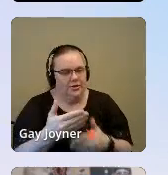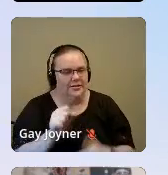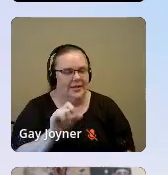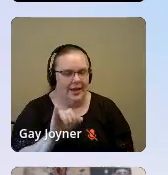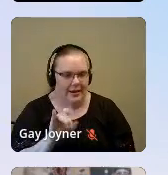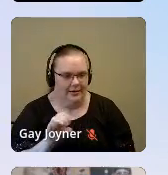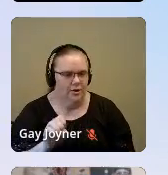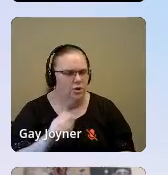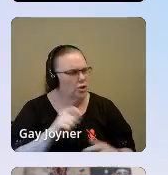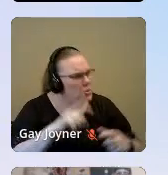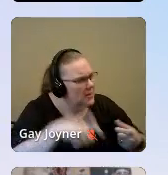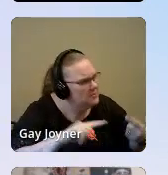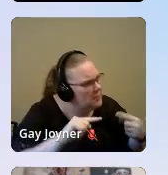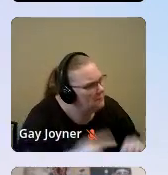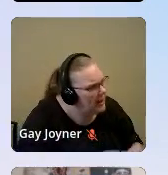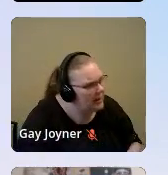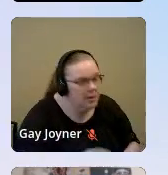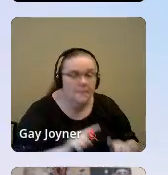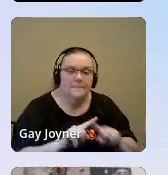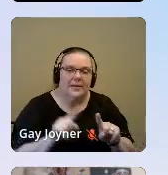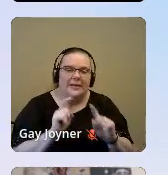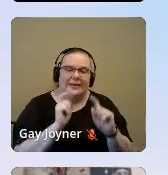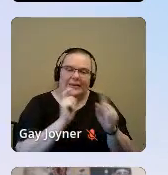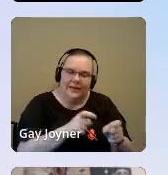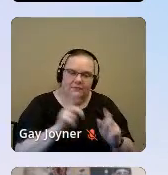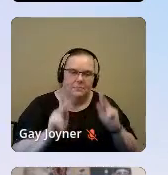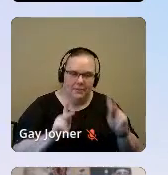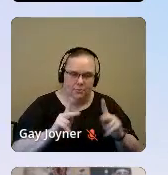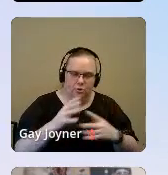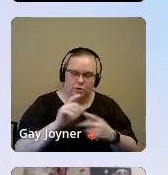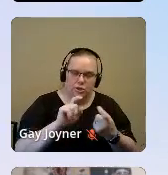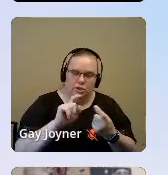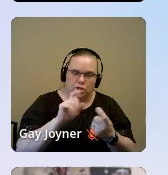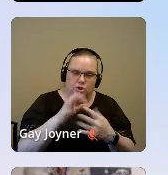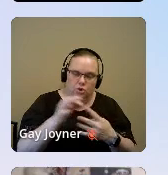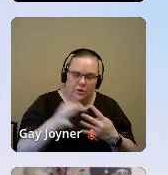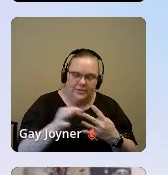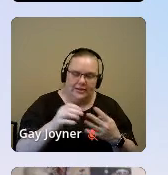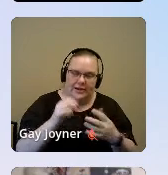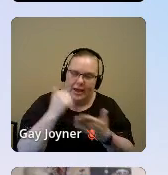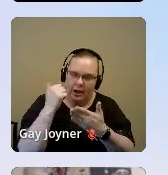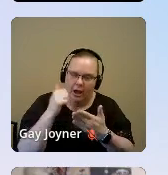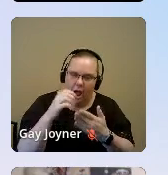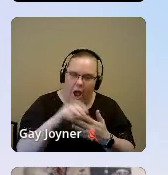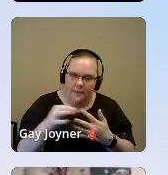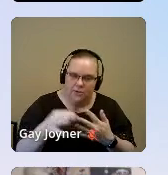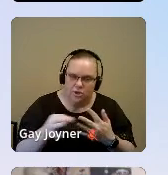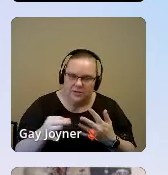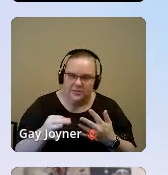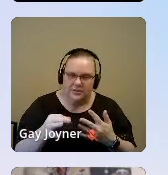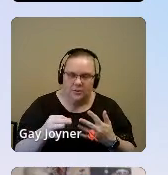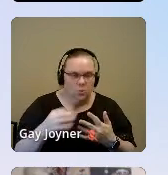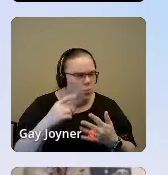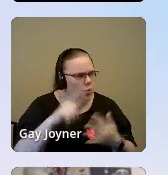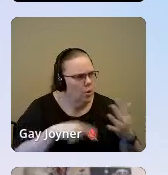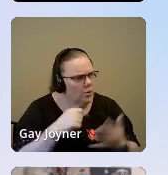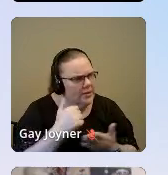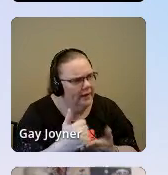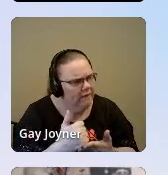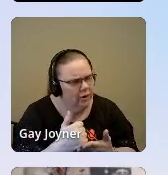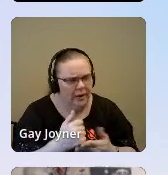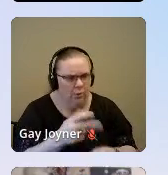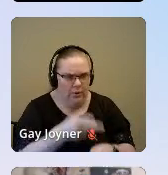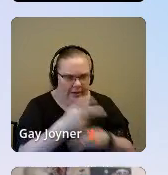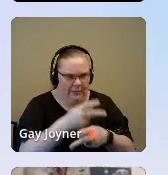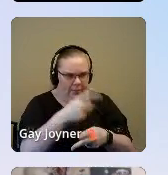much pain. Give people choices and options. When you felt like this before, what was helpful? And what's going to keep you around